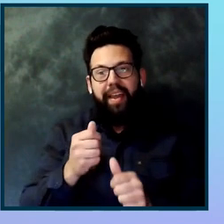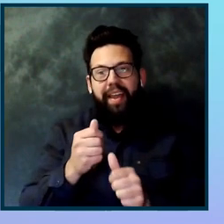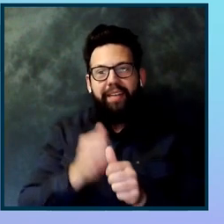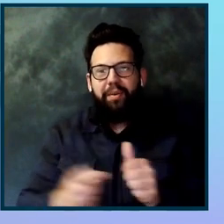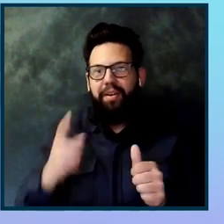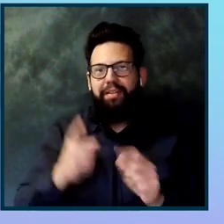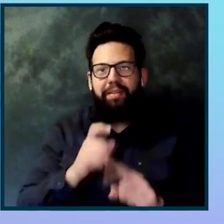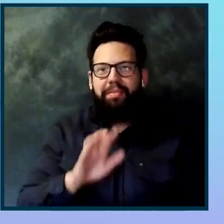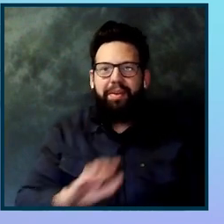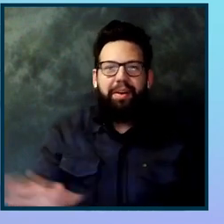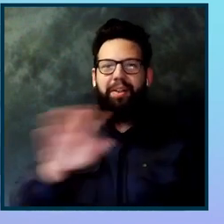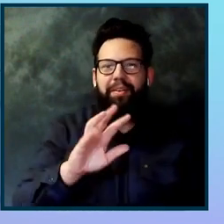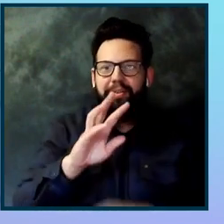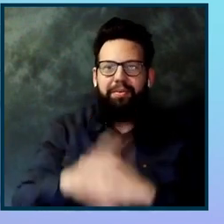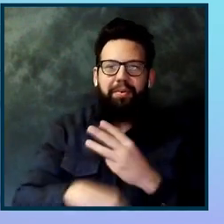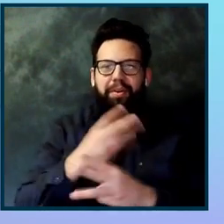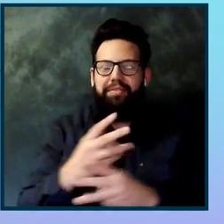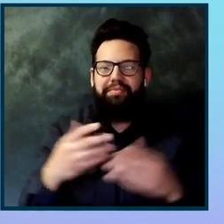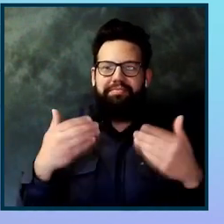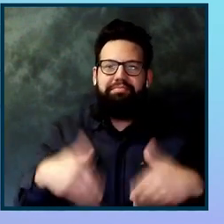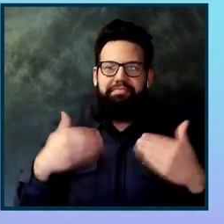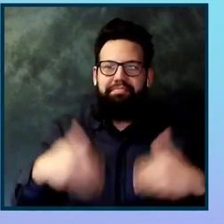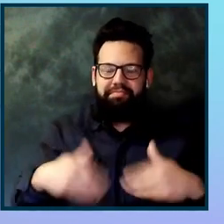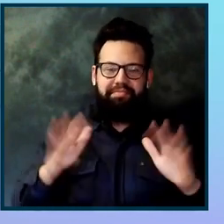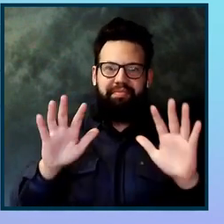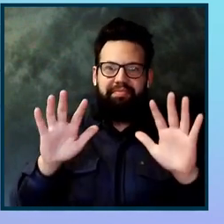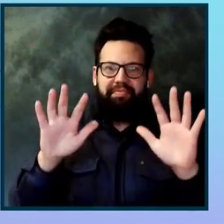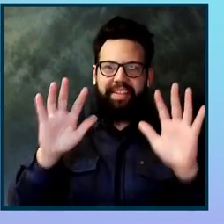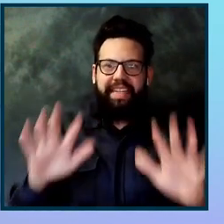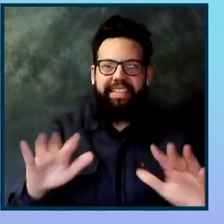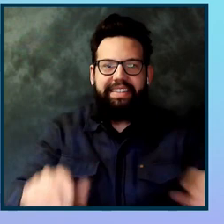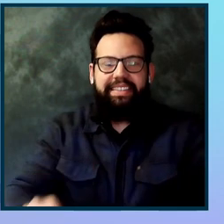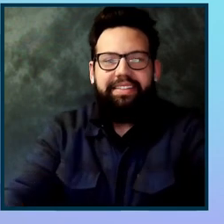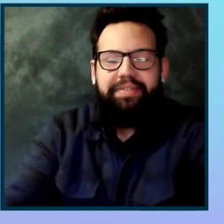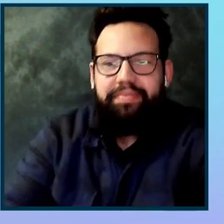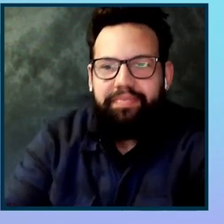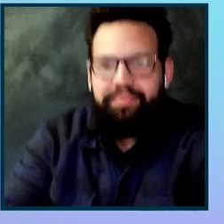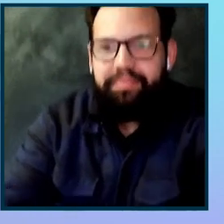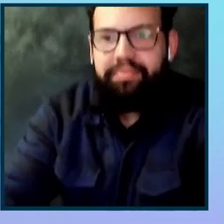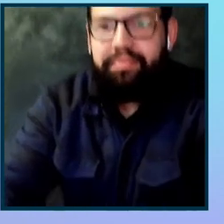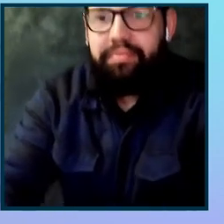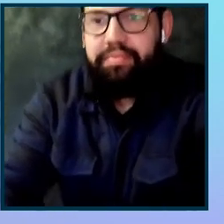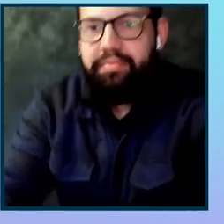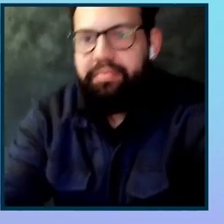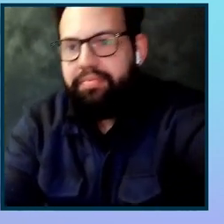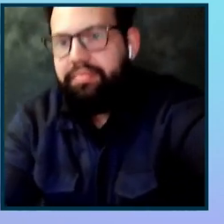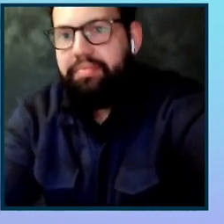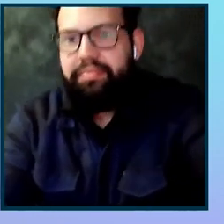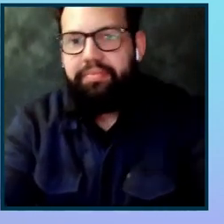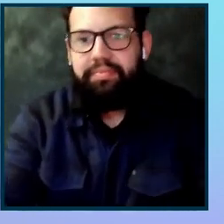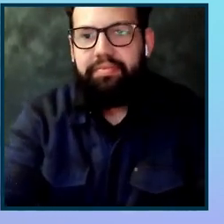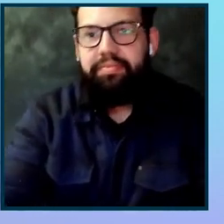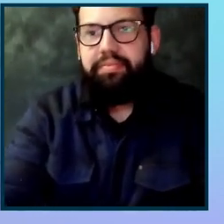world. We've got 23,000 of you here. That's fantastic. What a year it has been. And with everything going on in the world, it really reminds me of the